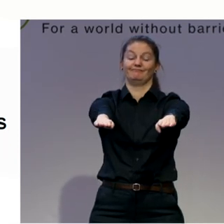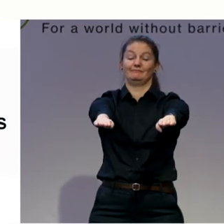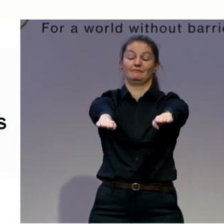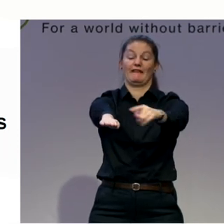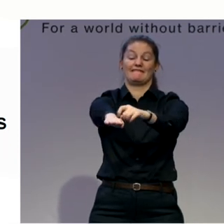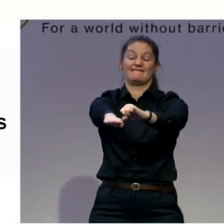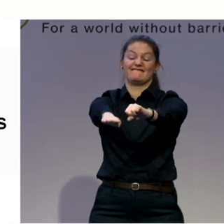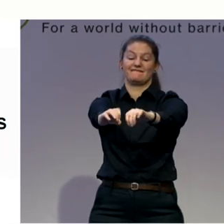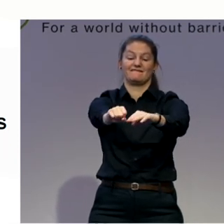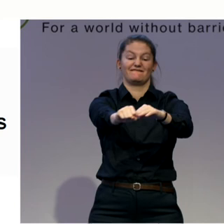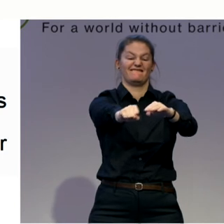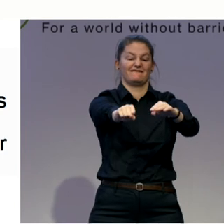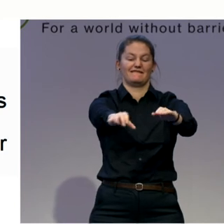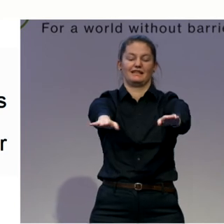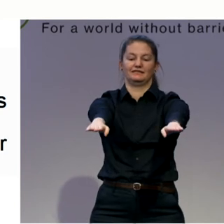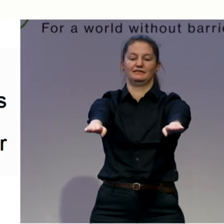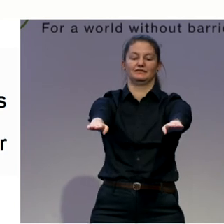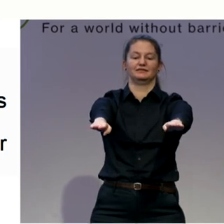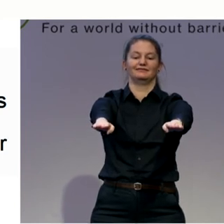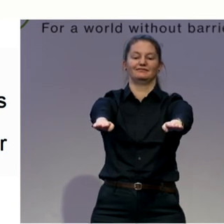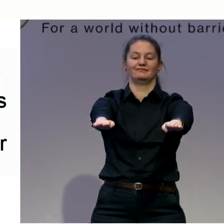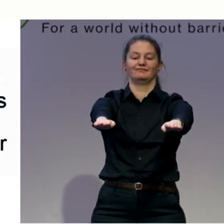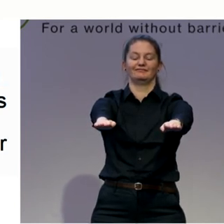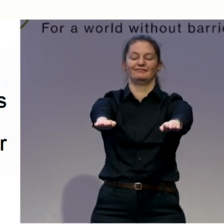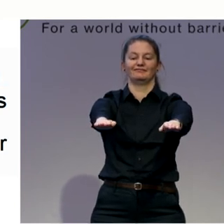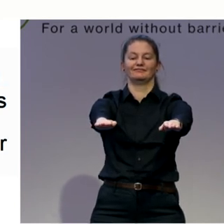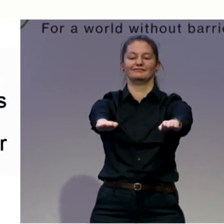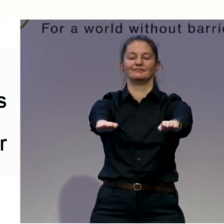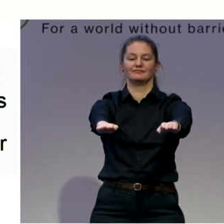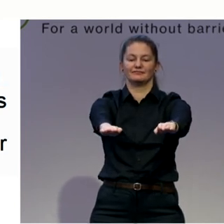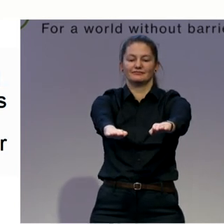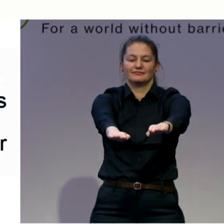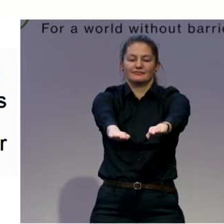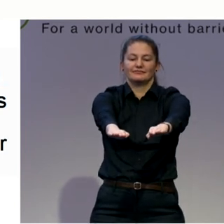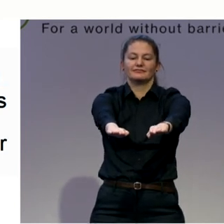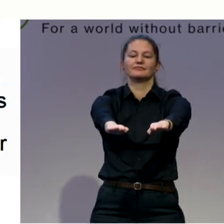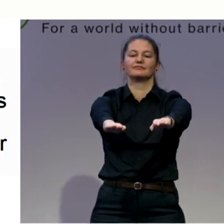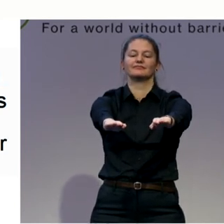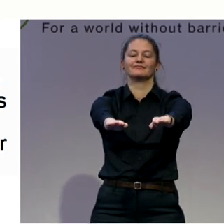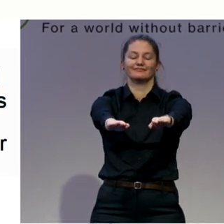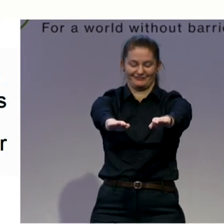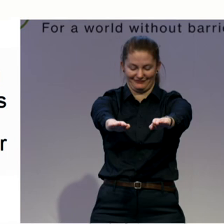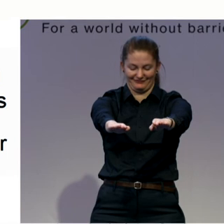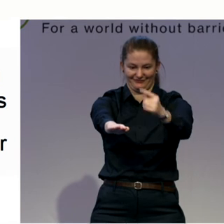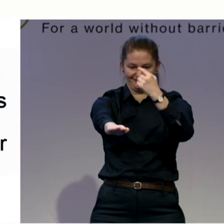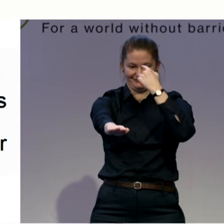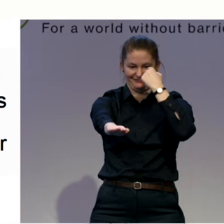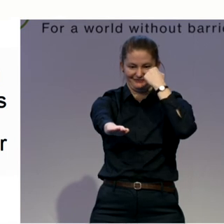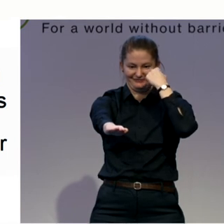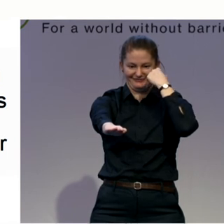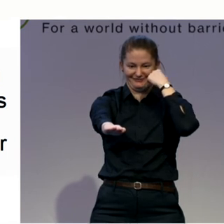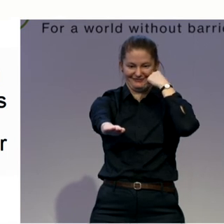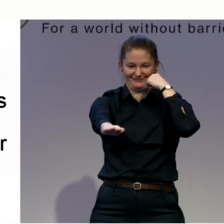come back to the neutral. And the other with inhale. Move your shoulders back and touch